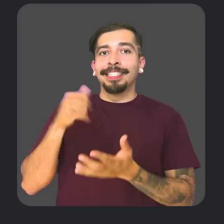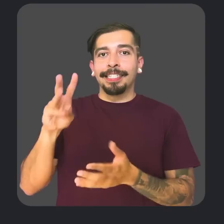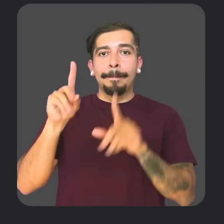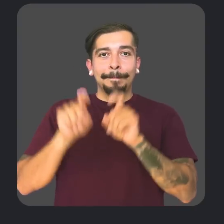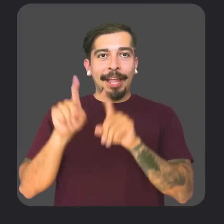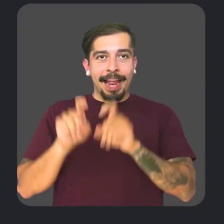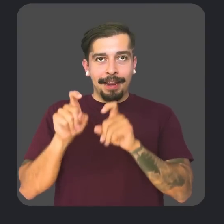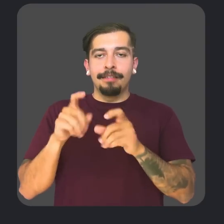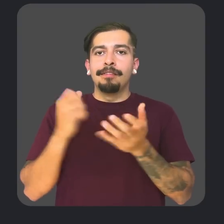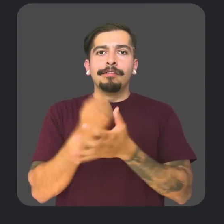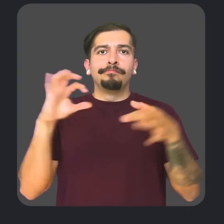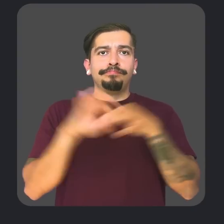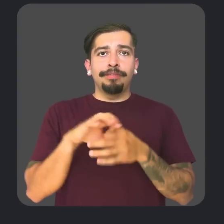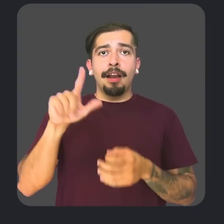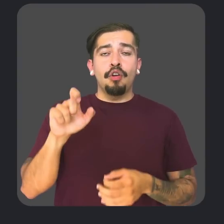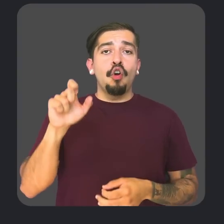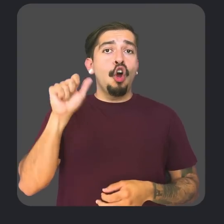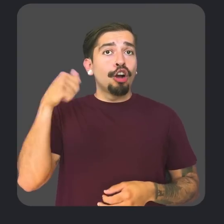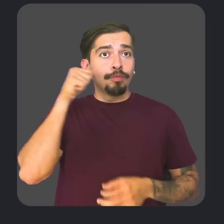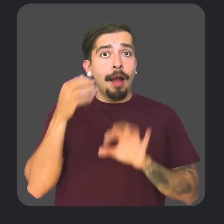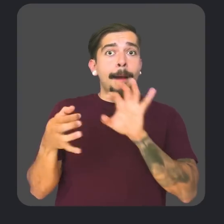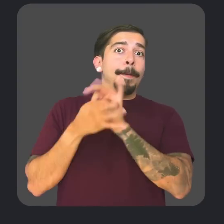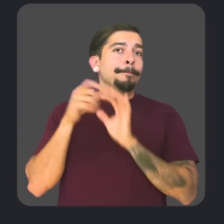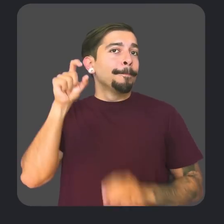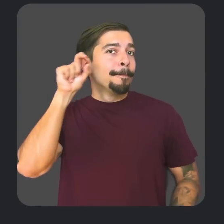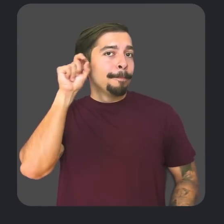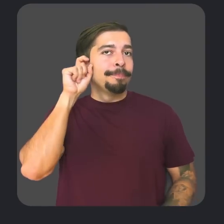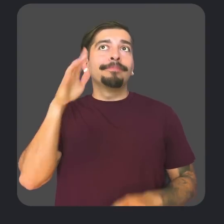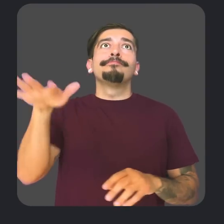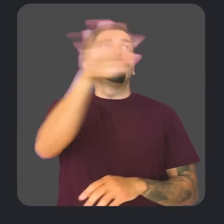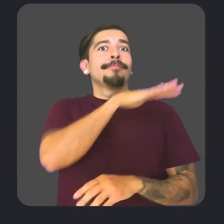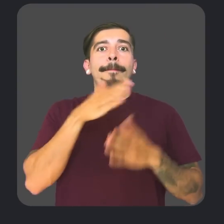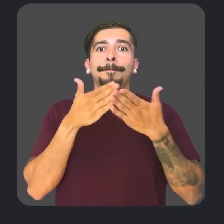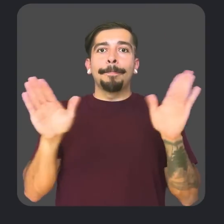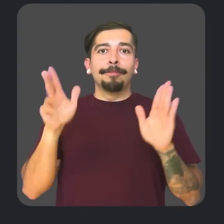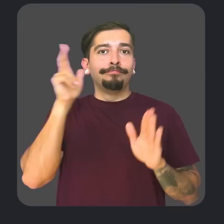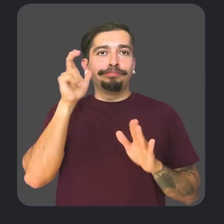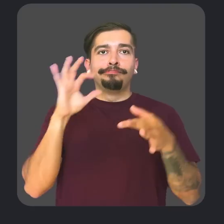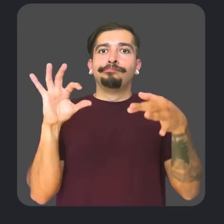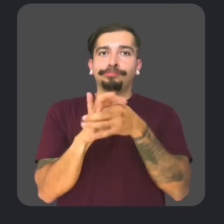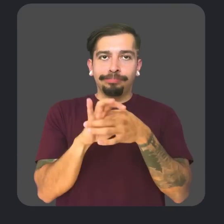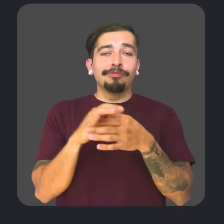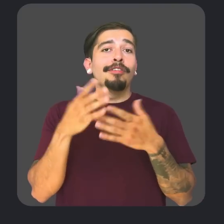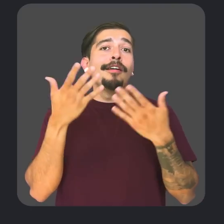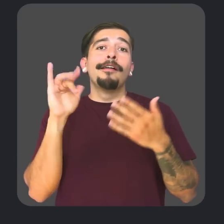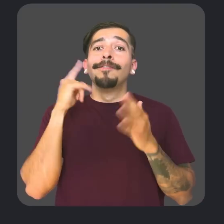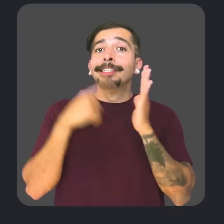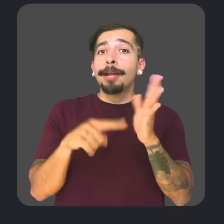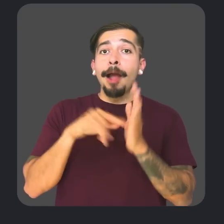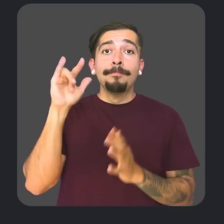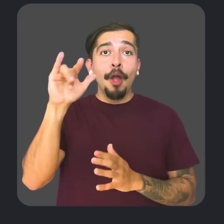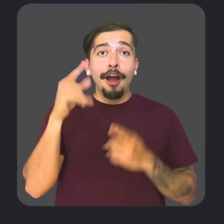can connect LE audio-compatible hearing aids directly to public broadcasts, like airport announcements, concerts, and